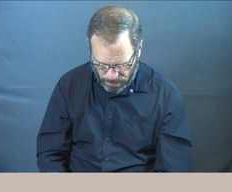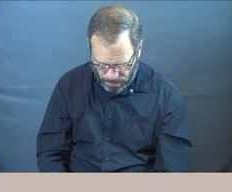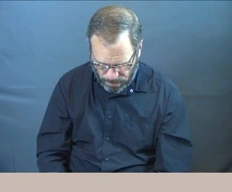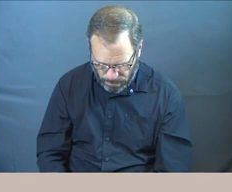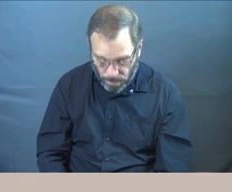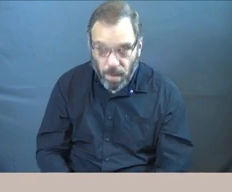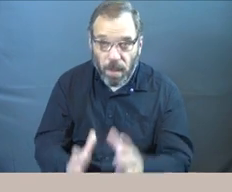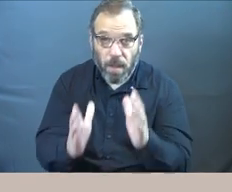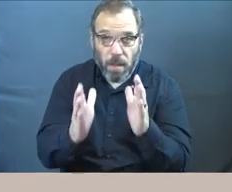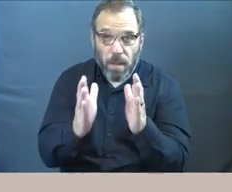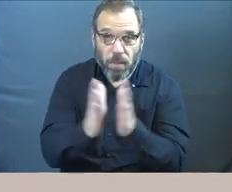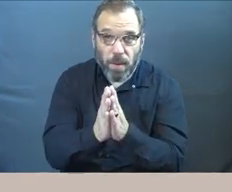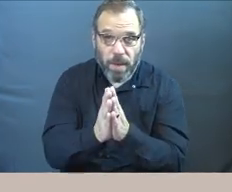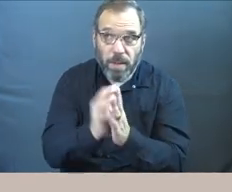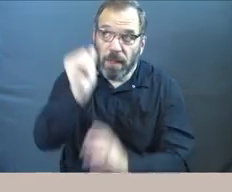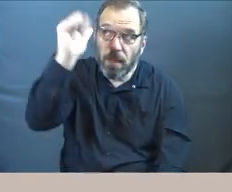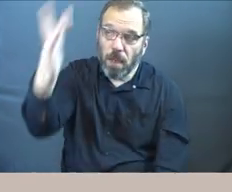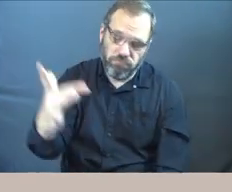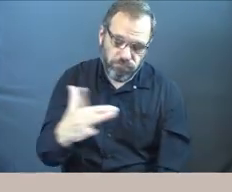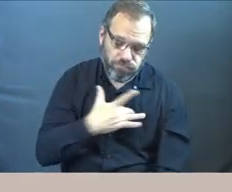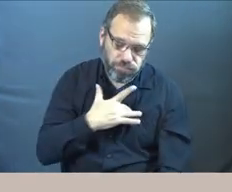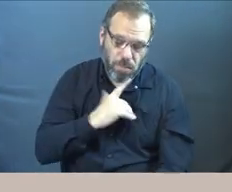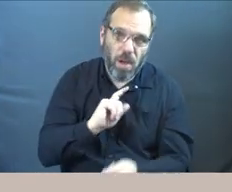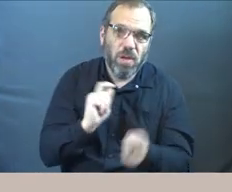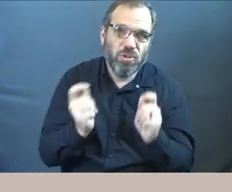I'm just going to pray that God would change us. Yes?